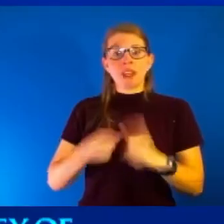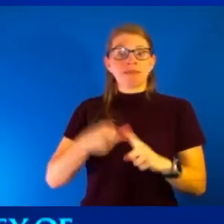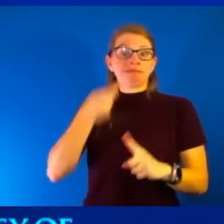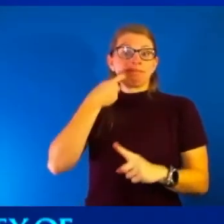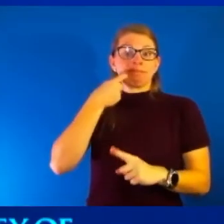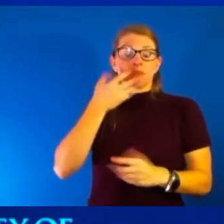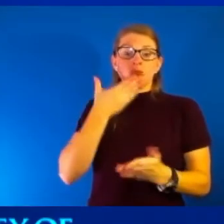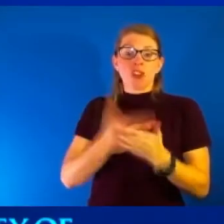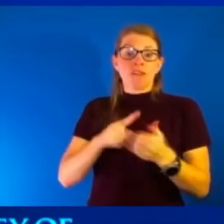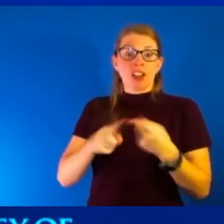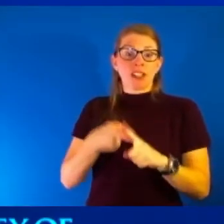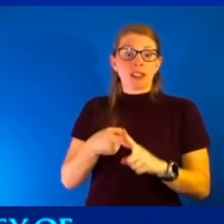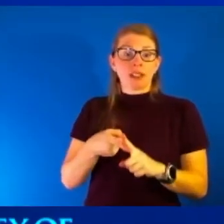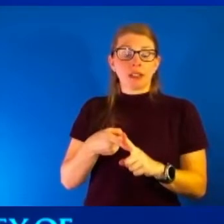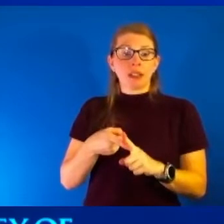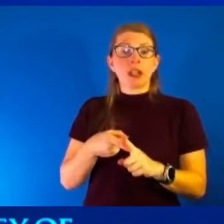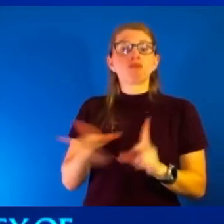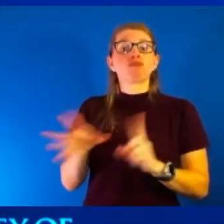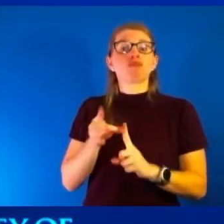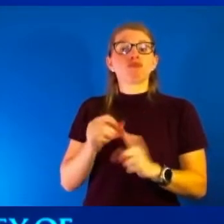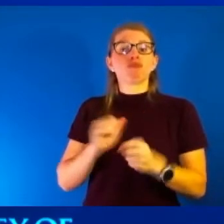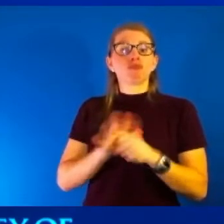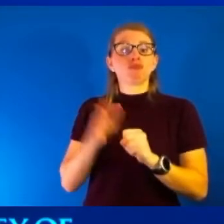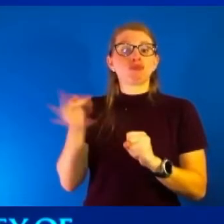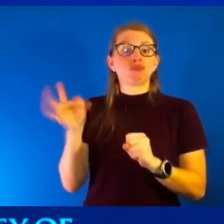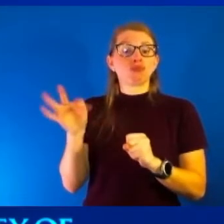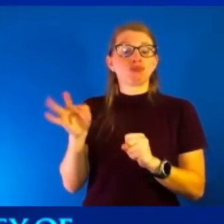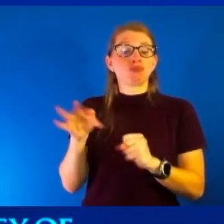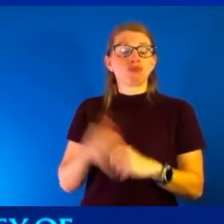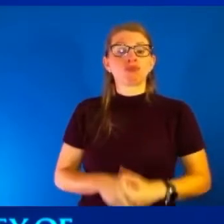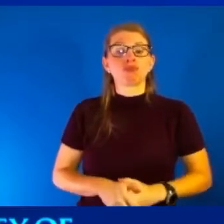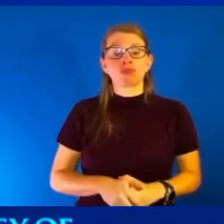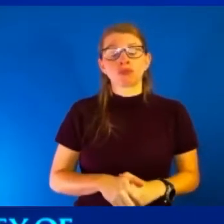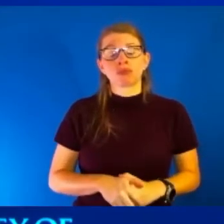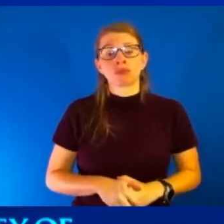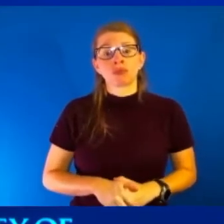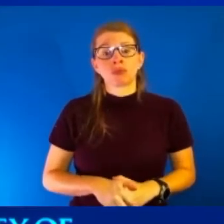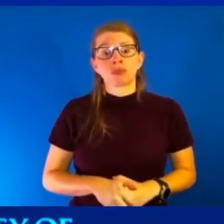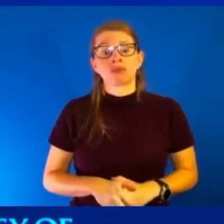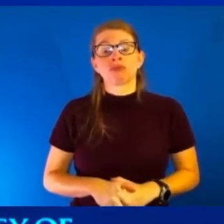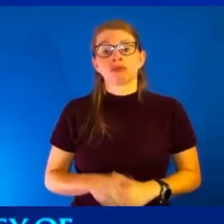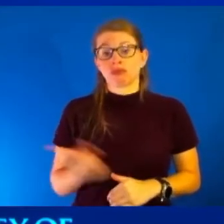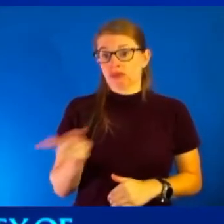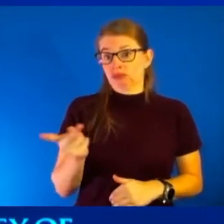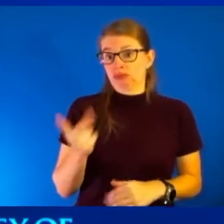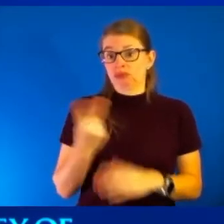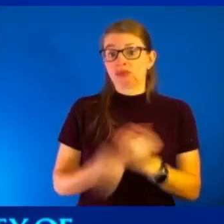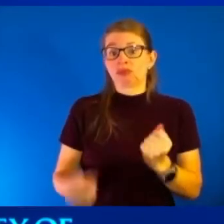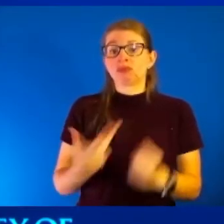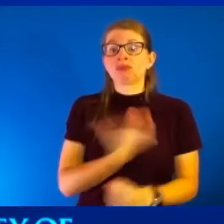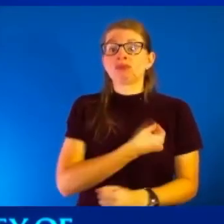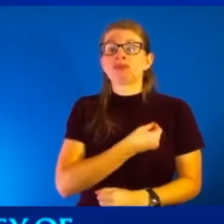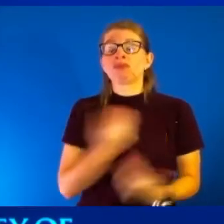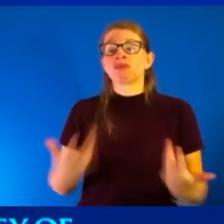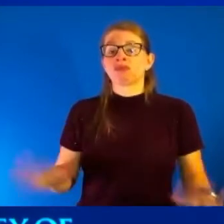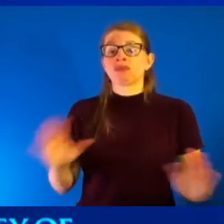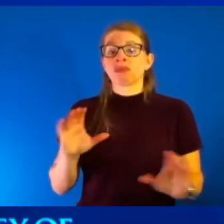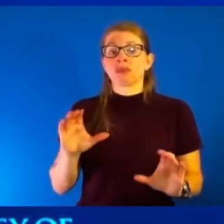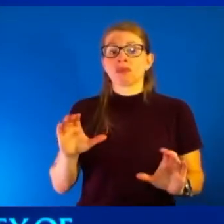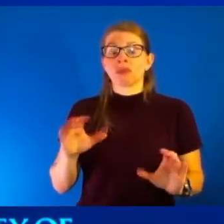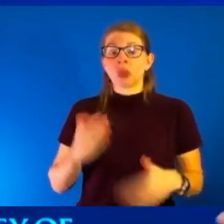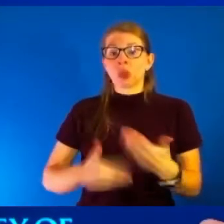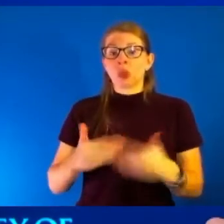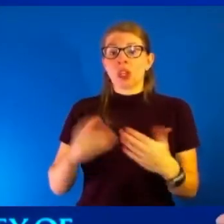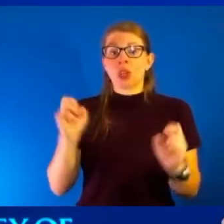I've had couple more But because of health